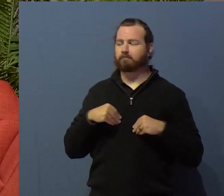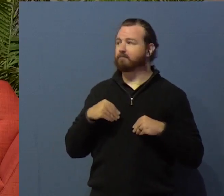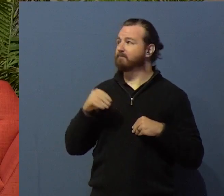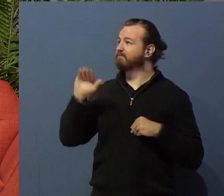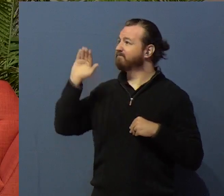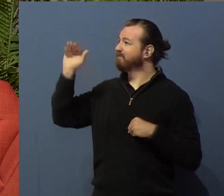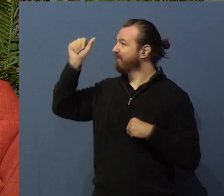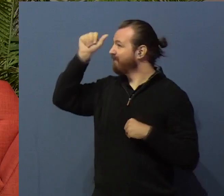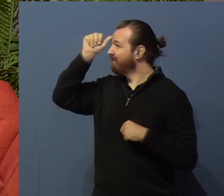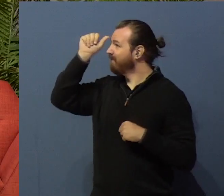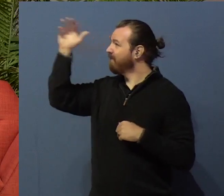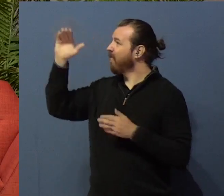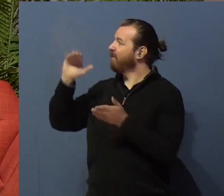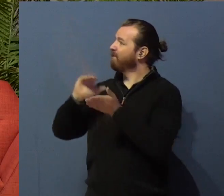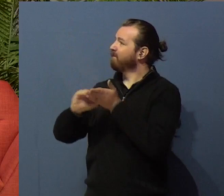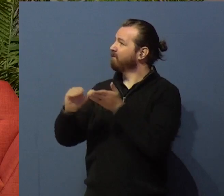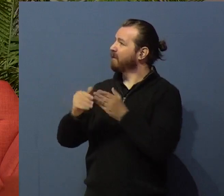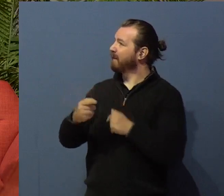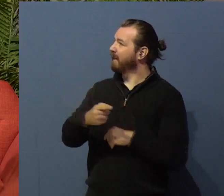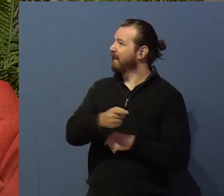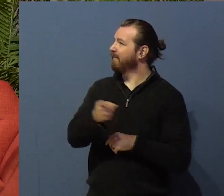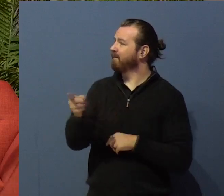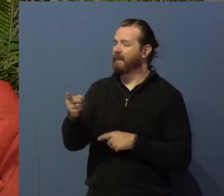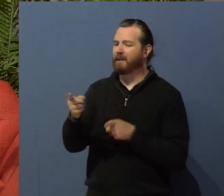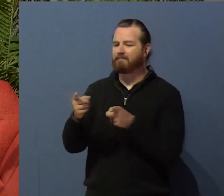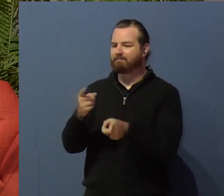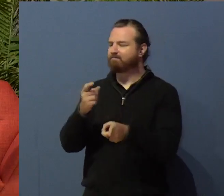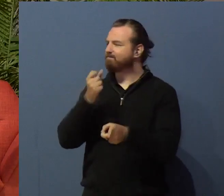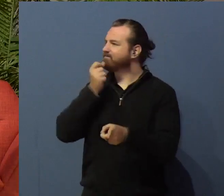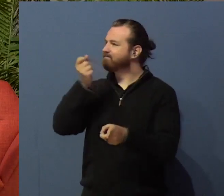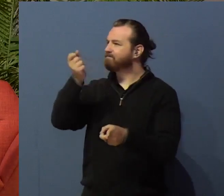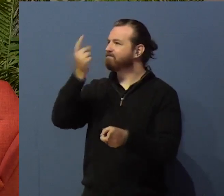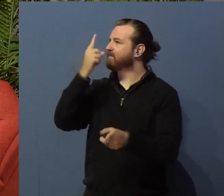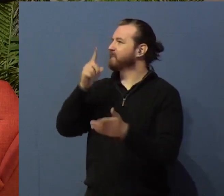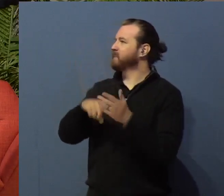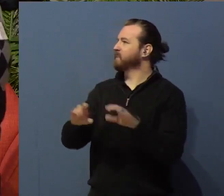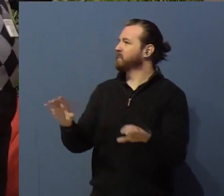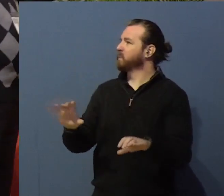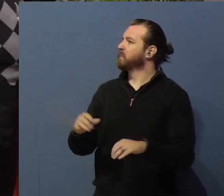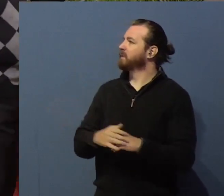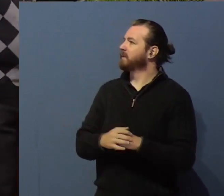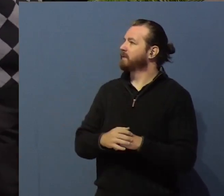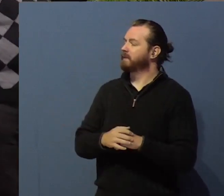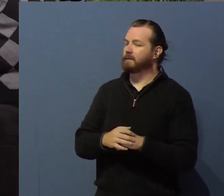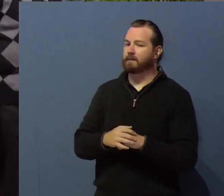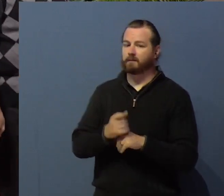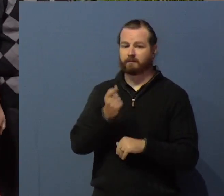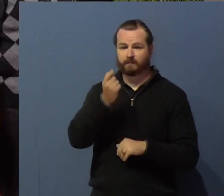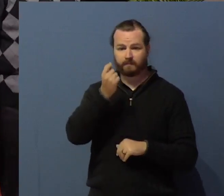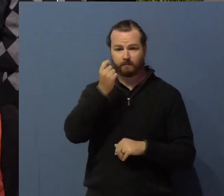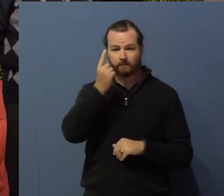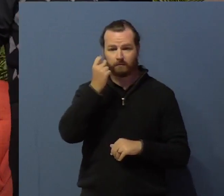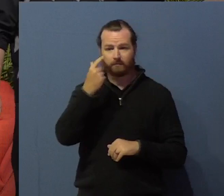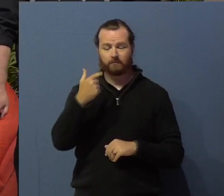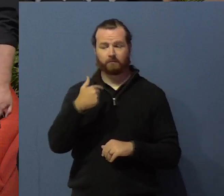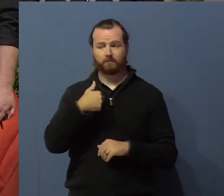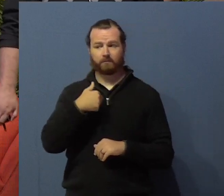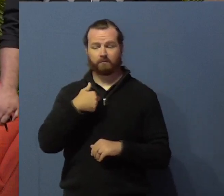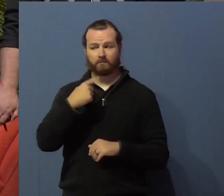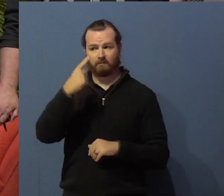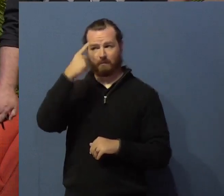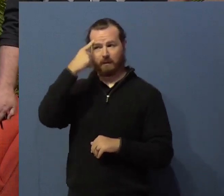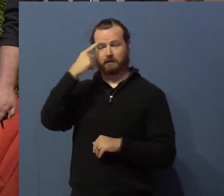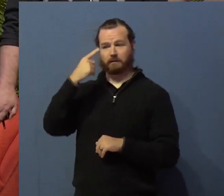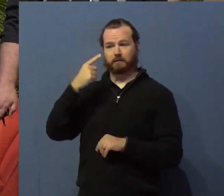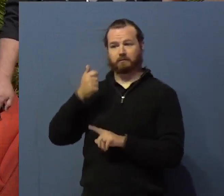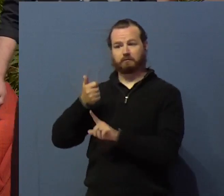Now when I talk about forgiveness, I'm not talking just about the people who bullied us with disabilities. I'm not talking just about them. We need